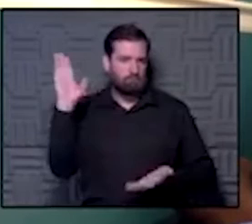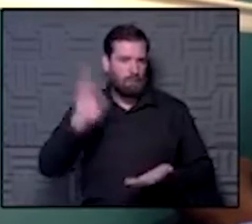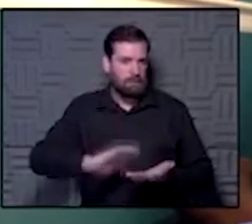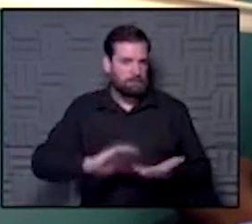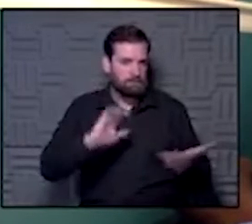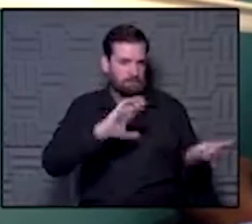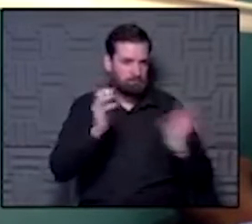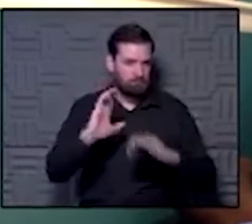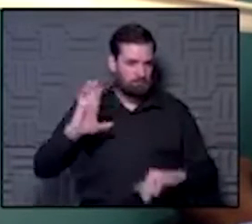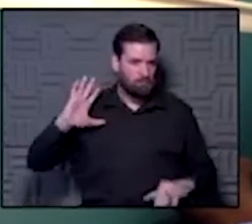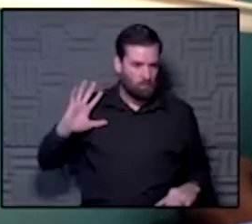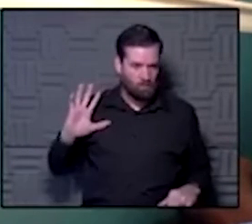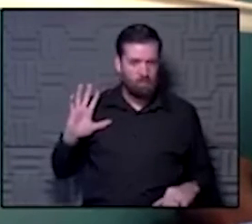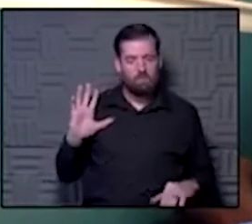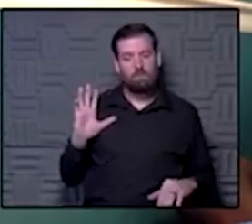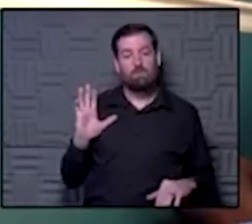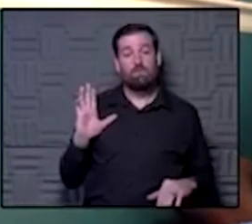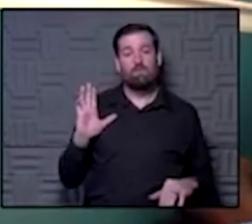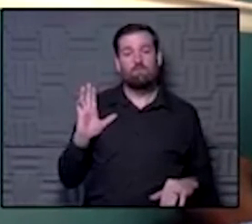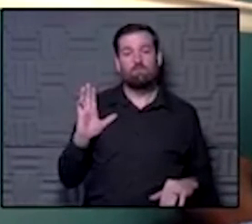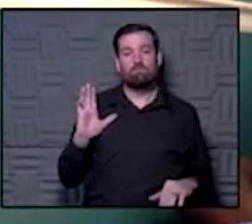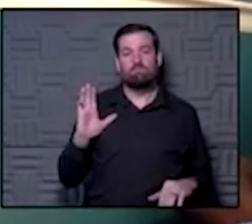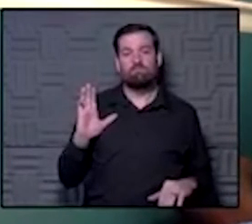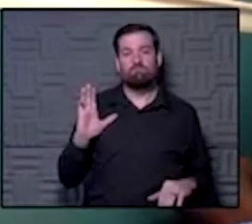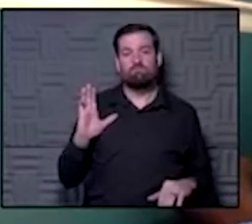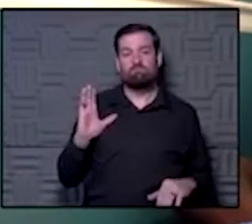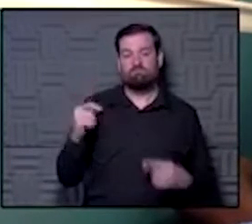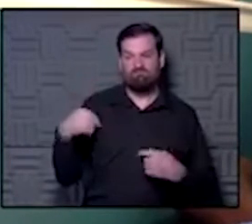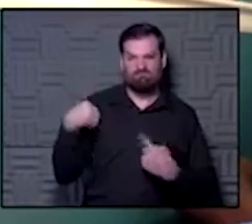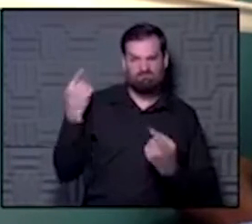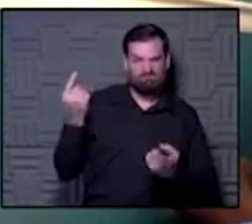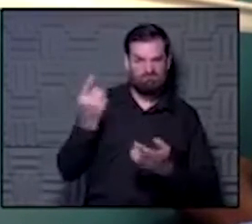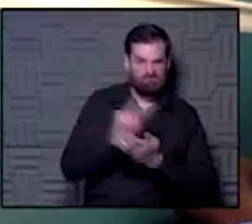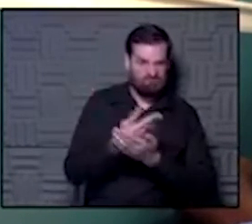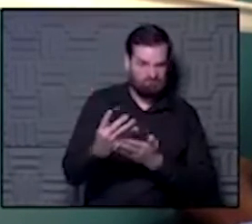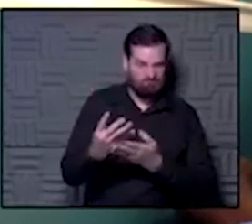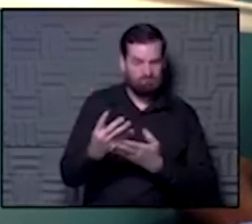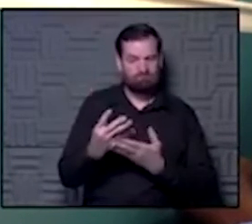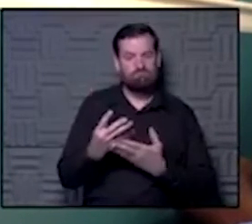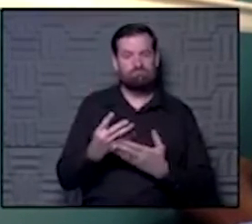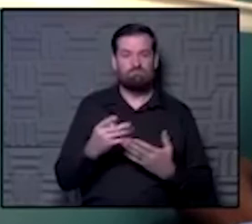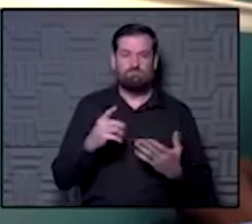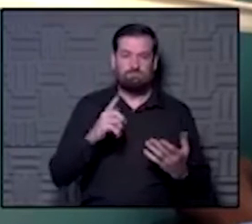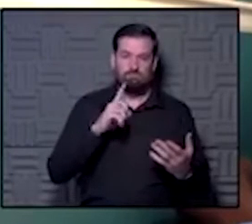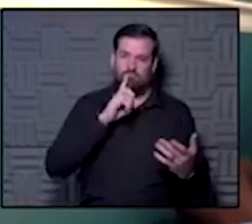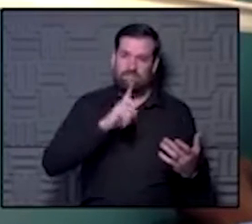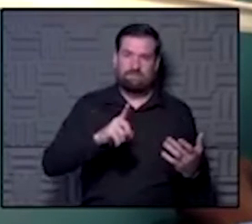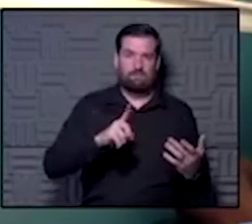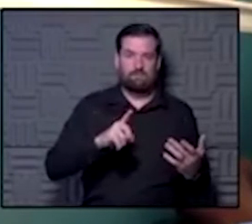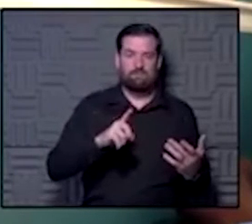were before the past four weeks. And we're really seeing